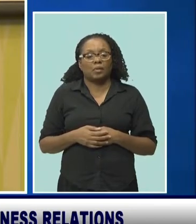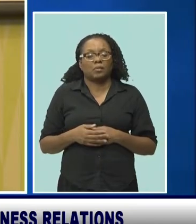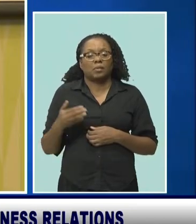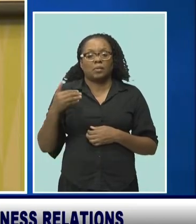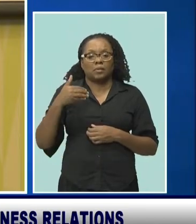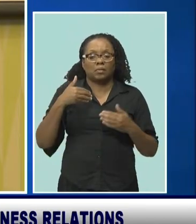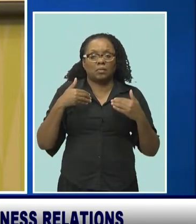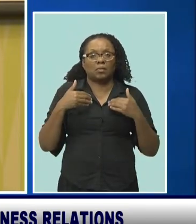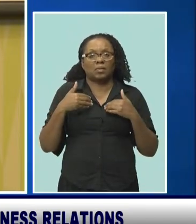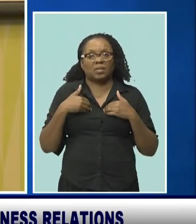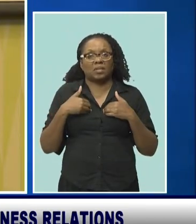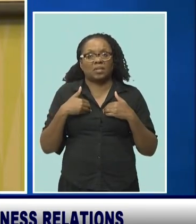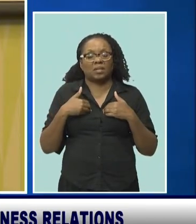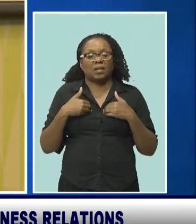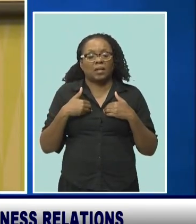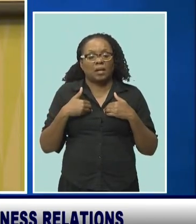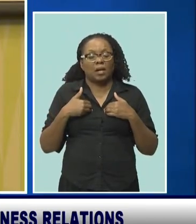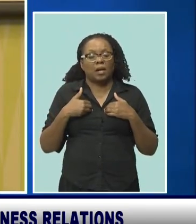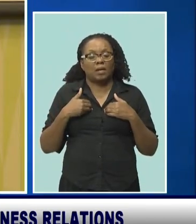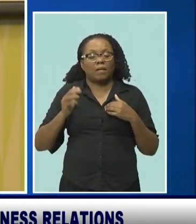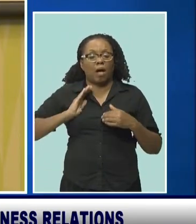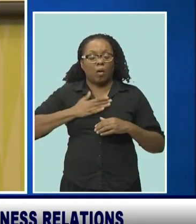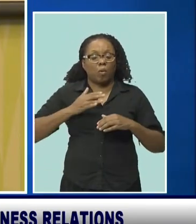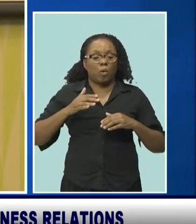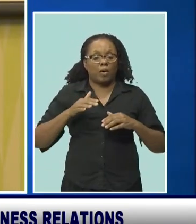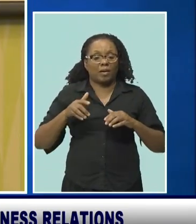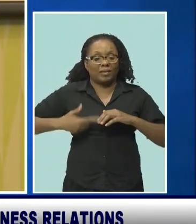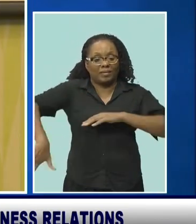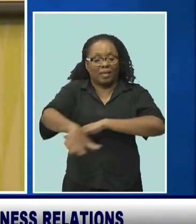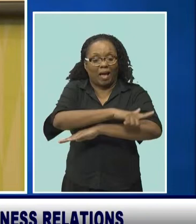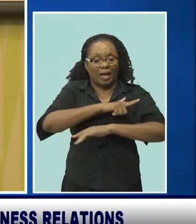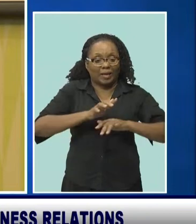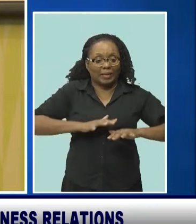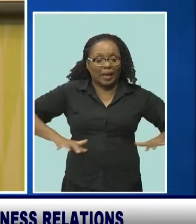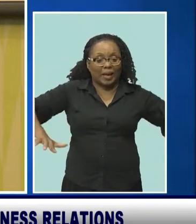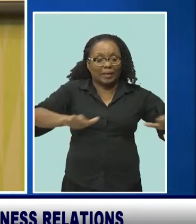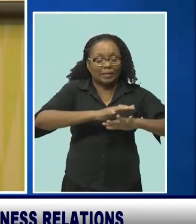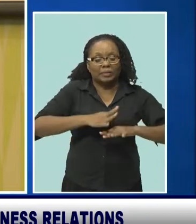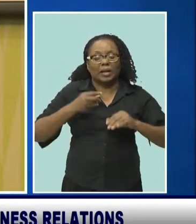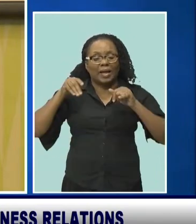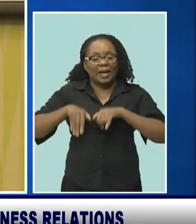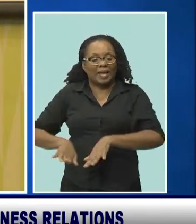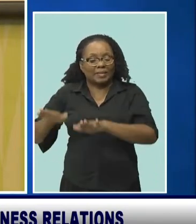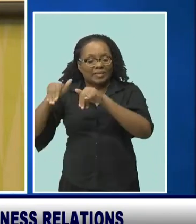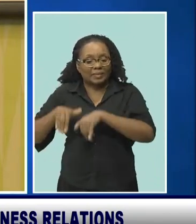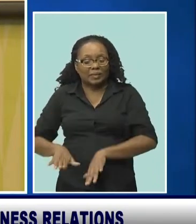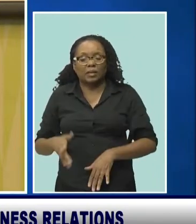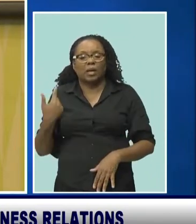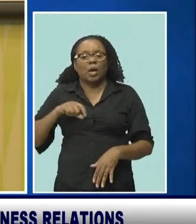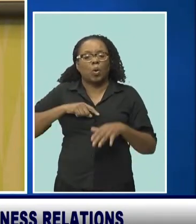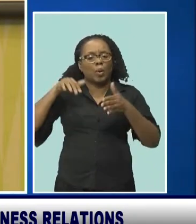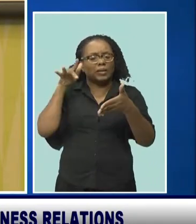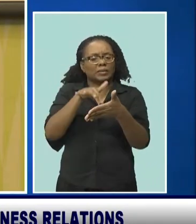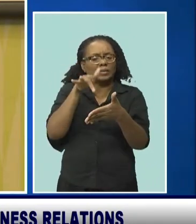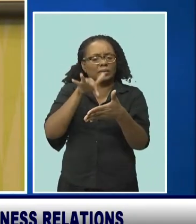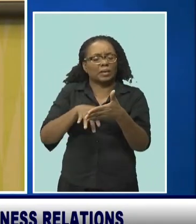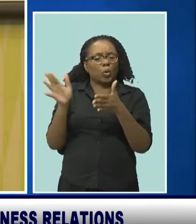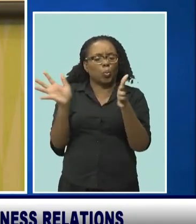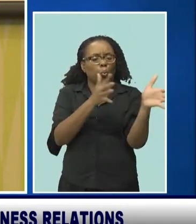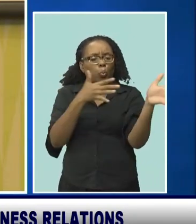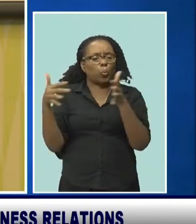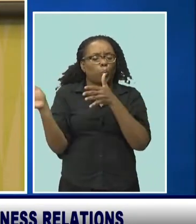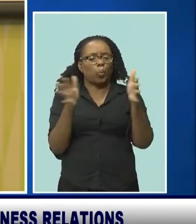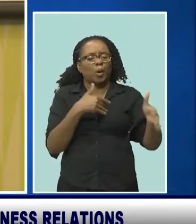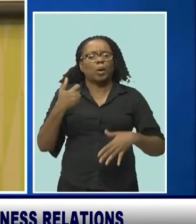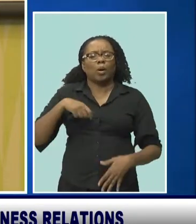terms of our ocean space. And therefore, we want to make the most of that. We have done the wind studies. We've identified parts